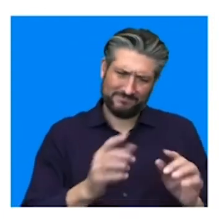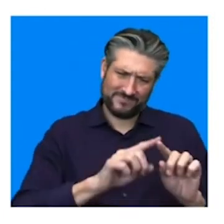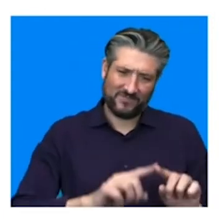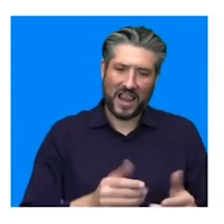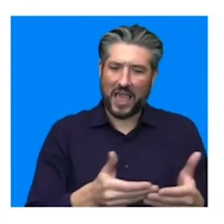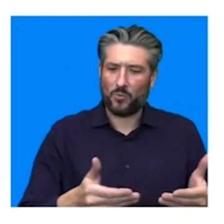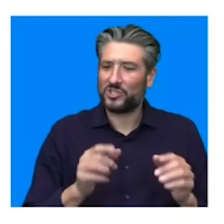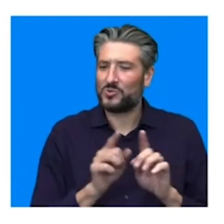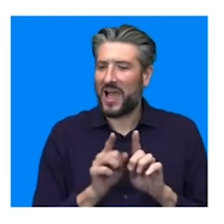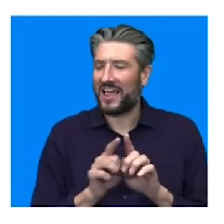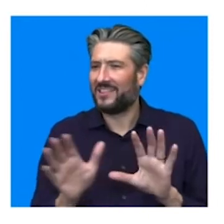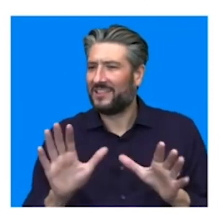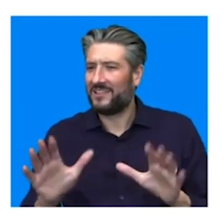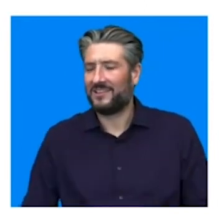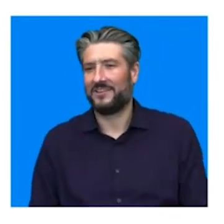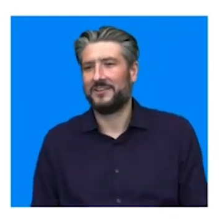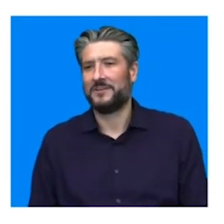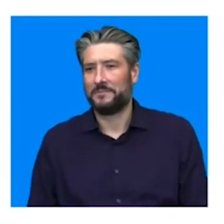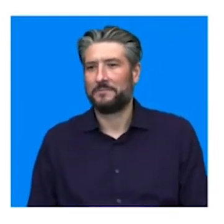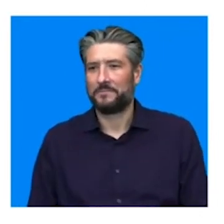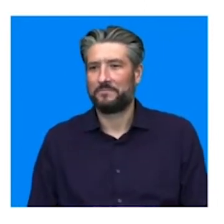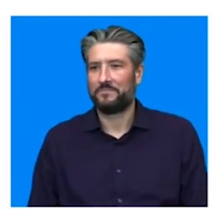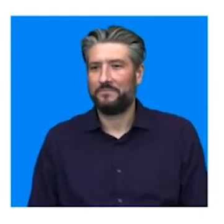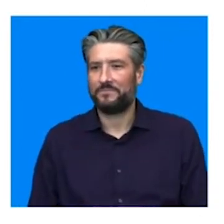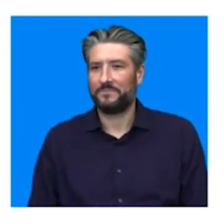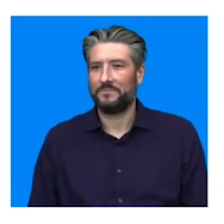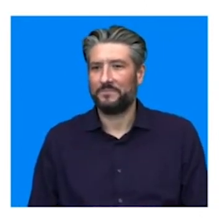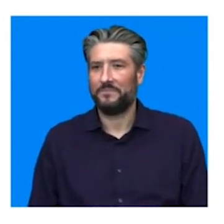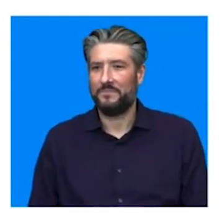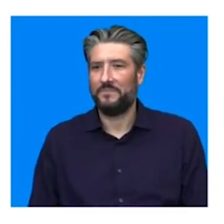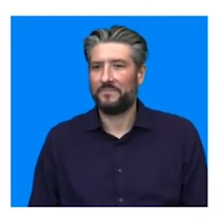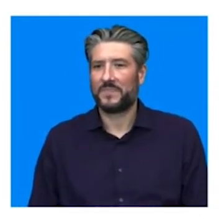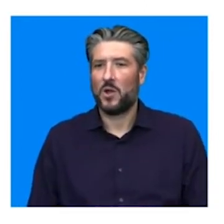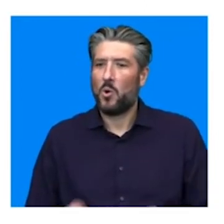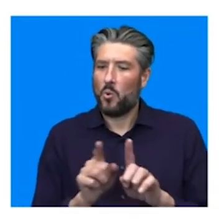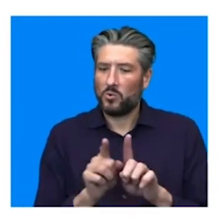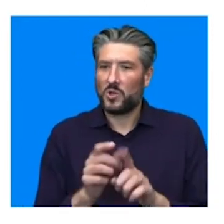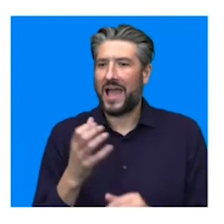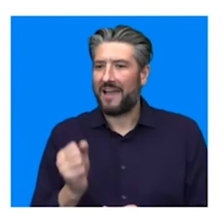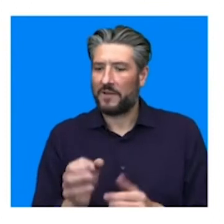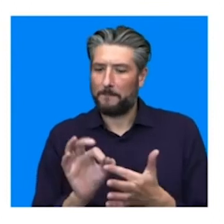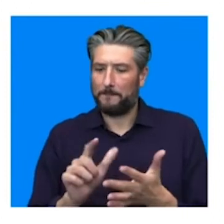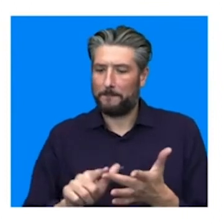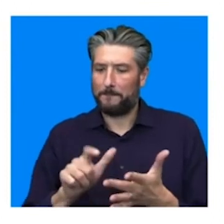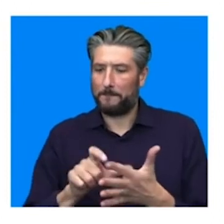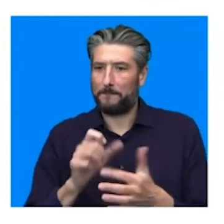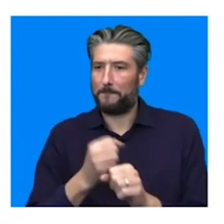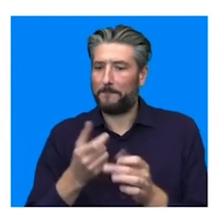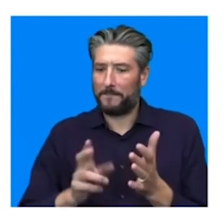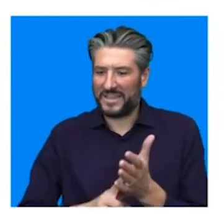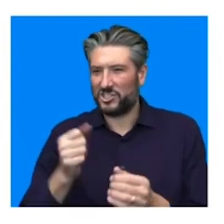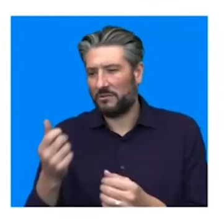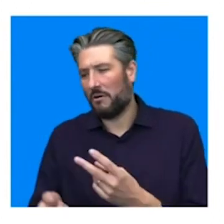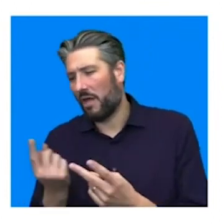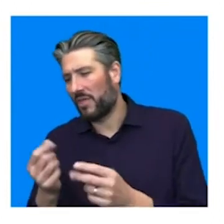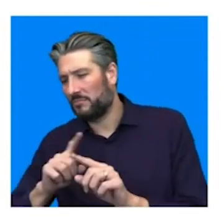So forms are really unique. And also have these smaller languages like Pidgin and Igbo and other languages like that which we've built in as